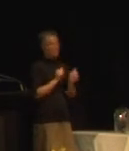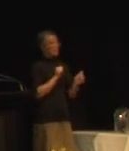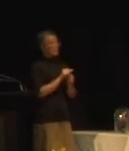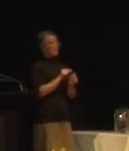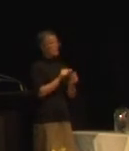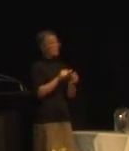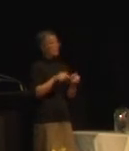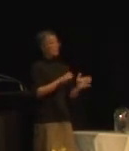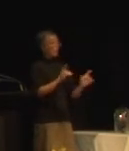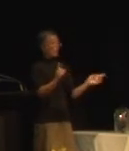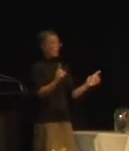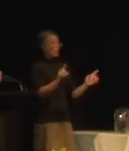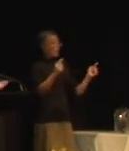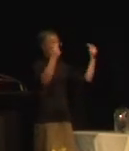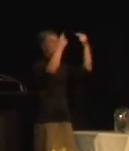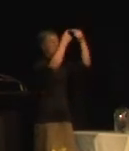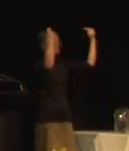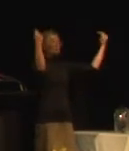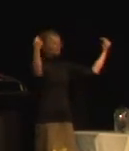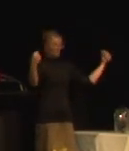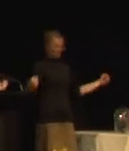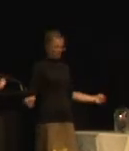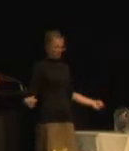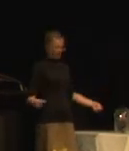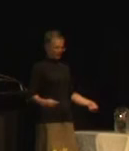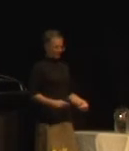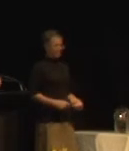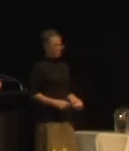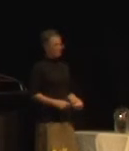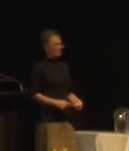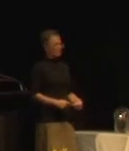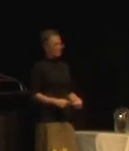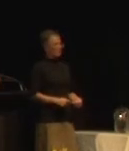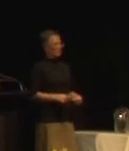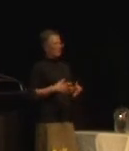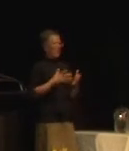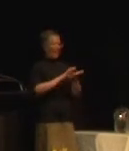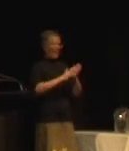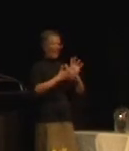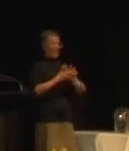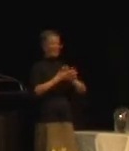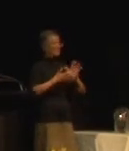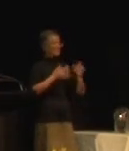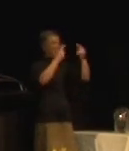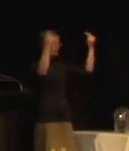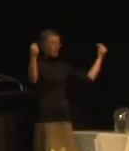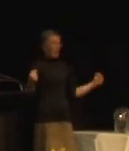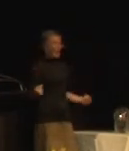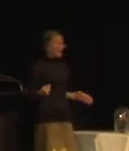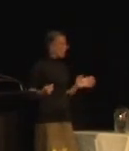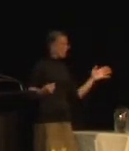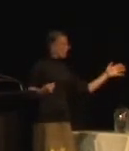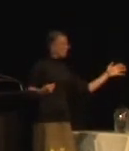waist up. Be really careful not to let the arms or the hands go out of the video shot. Otherwise, it's like having a sentence